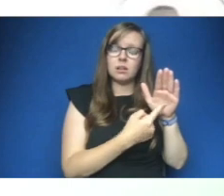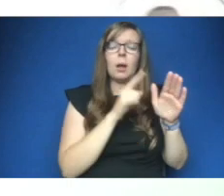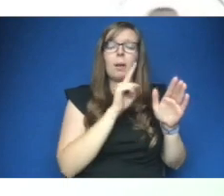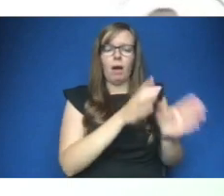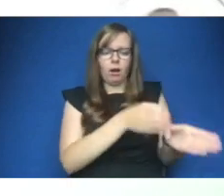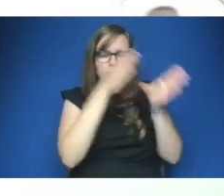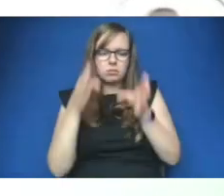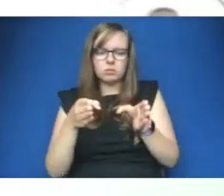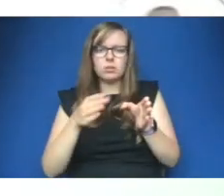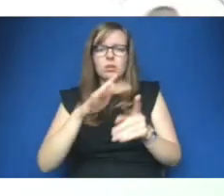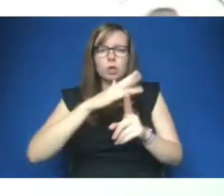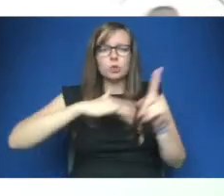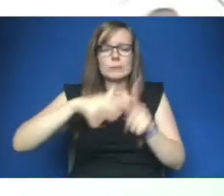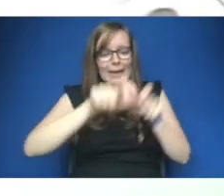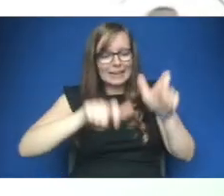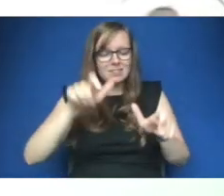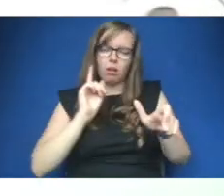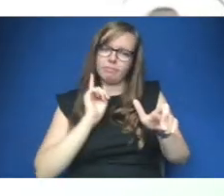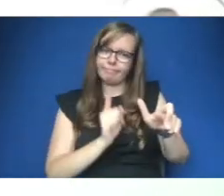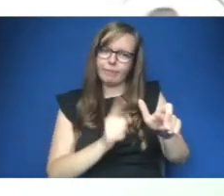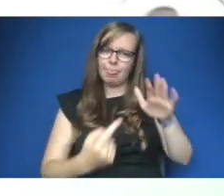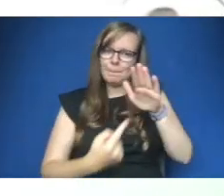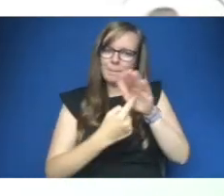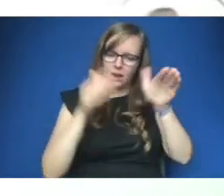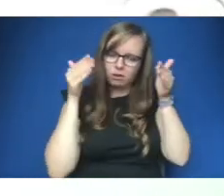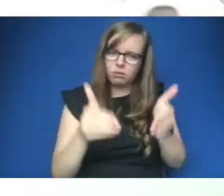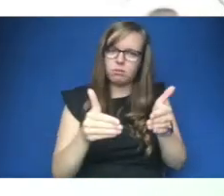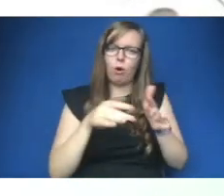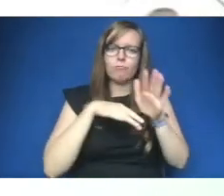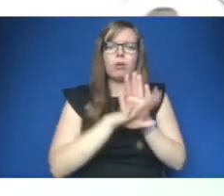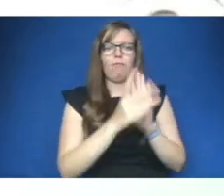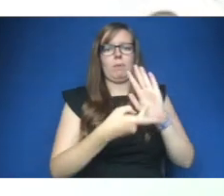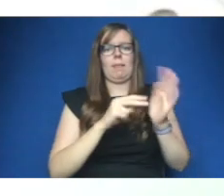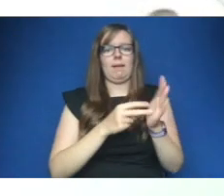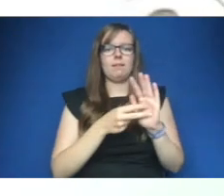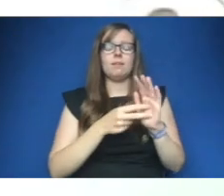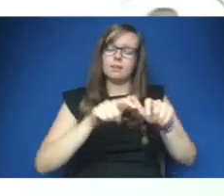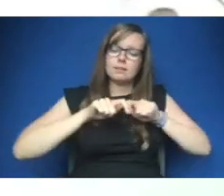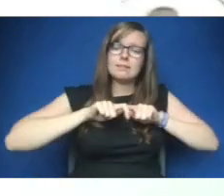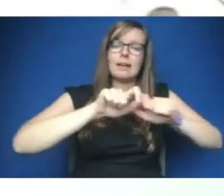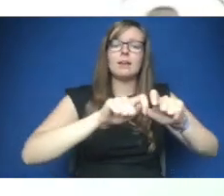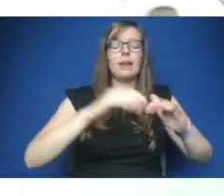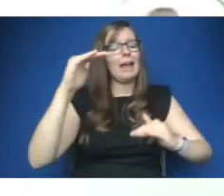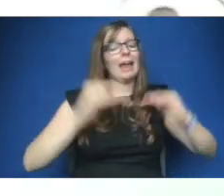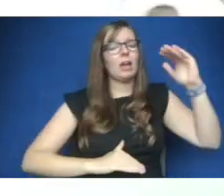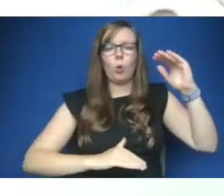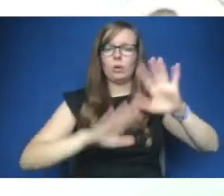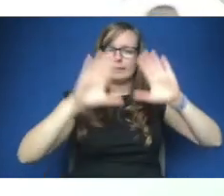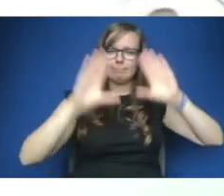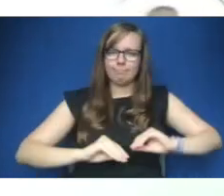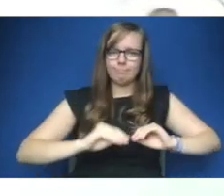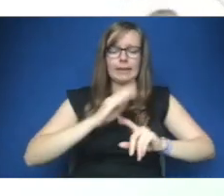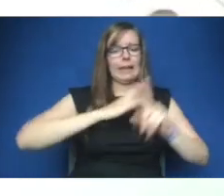any recovery plan having goals of well-being sustainability ending inequalities and environmental destruction